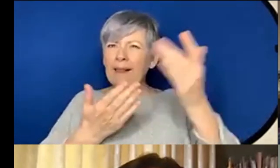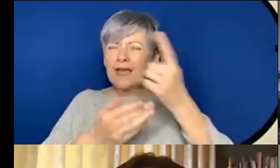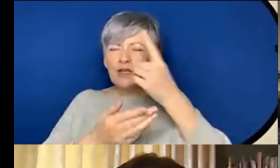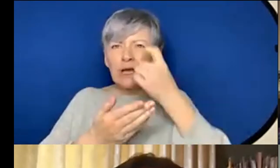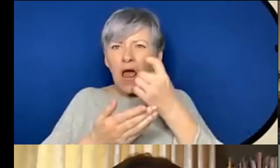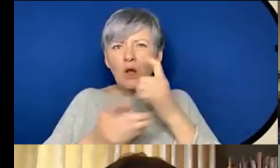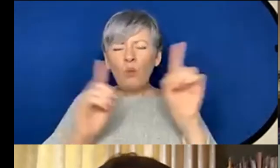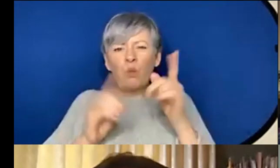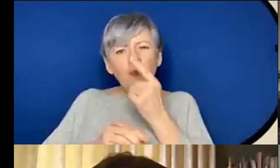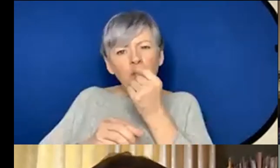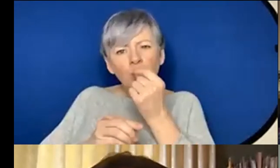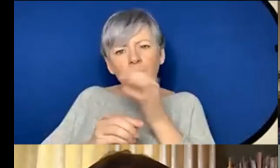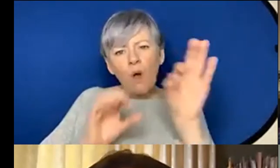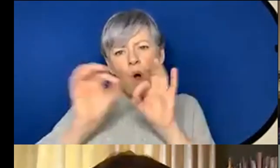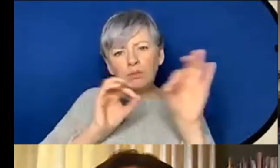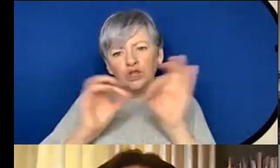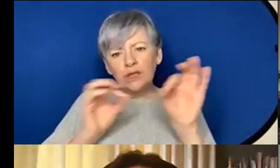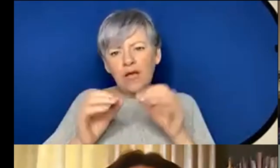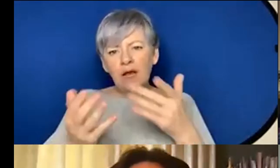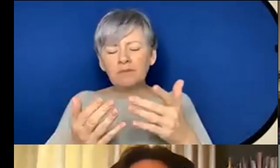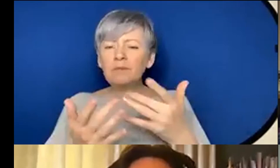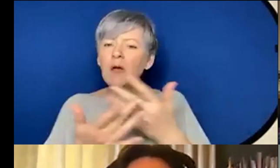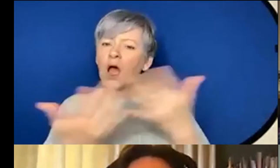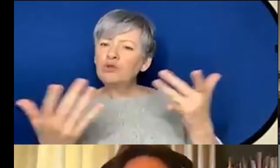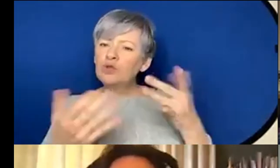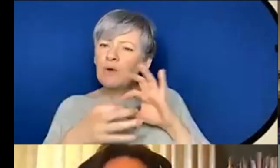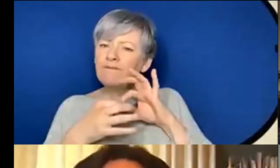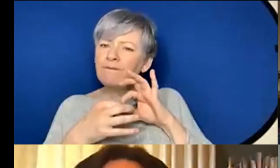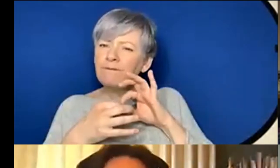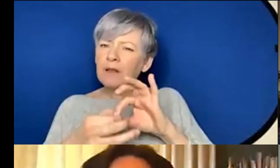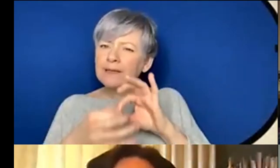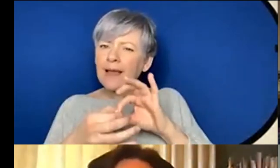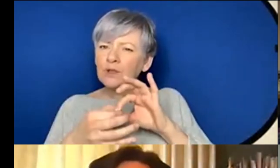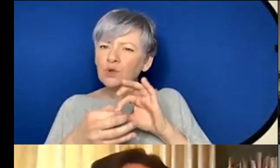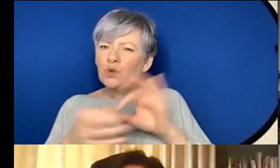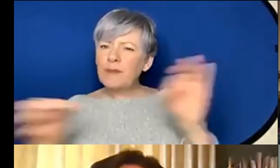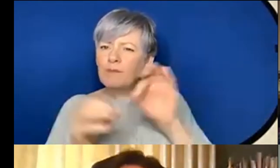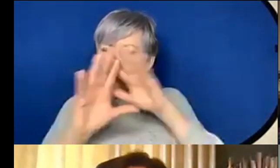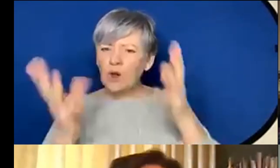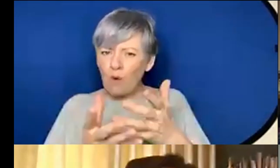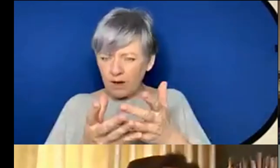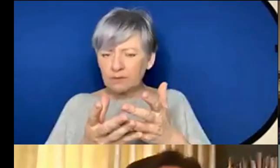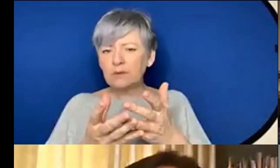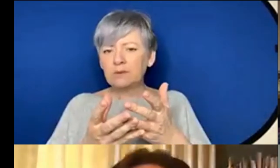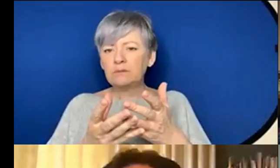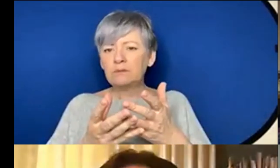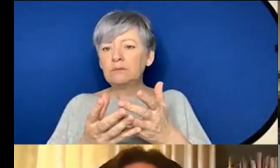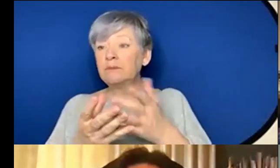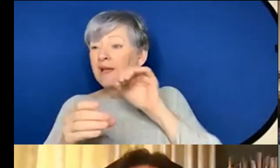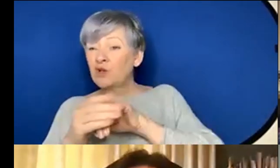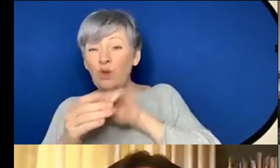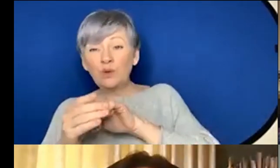are um how much do you feel connected to the music world and that's including other composers and